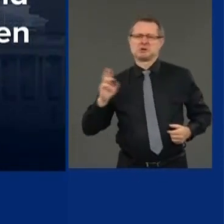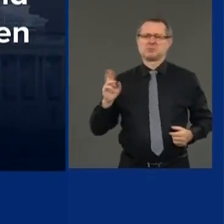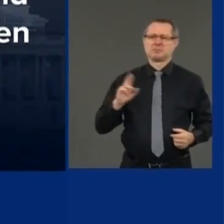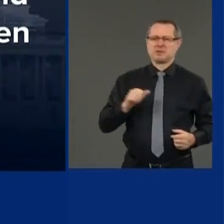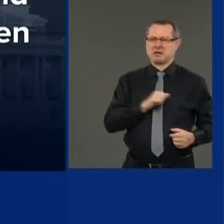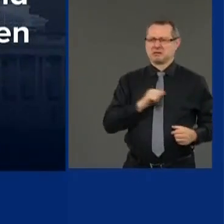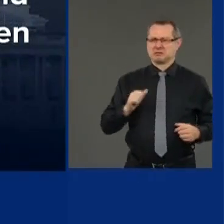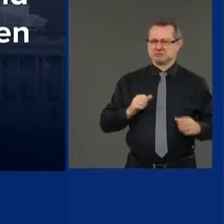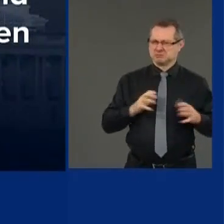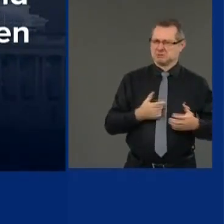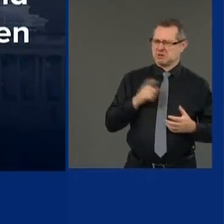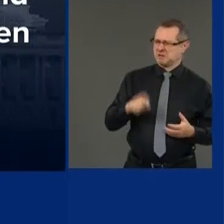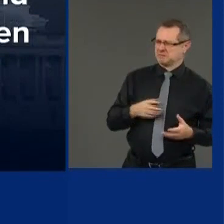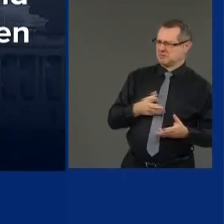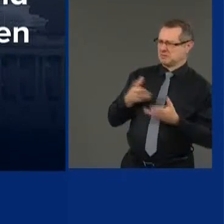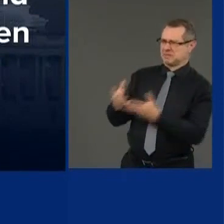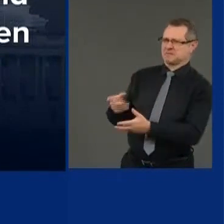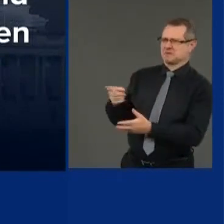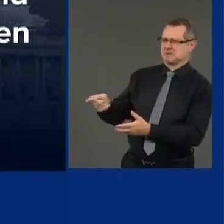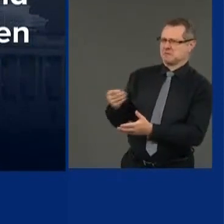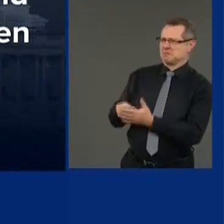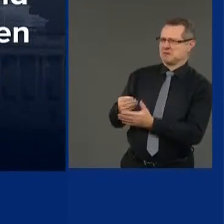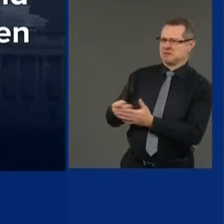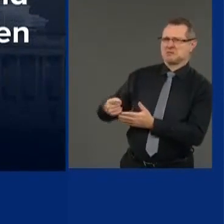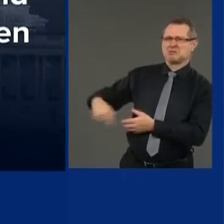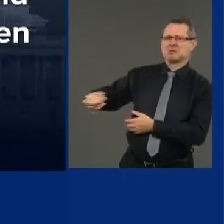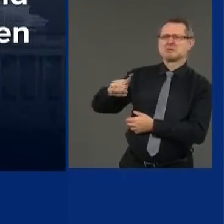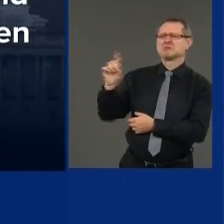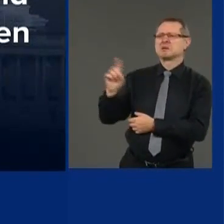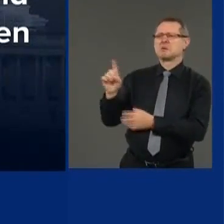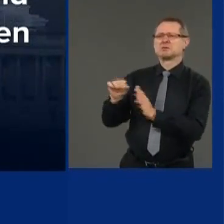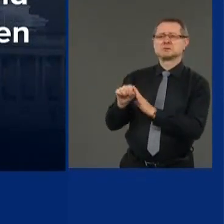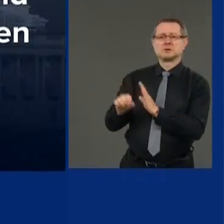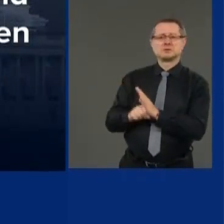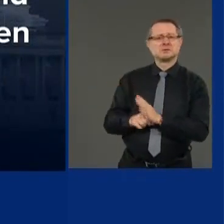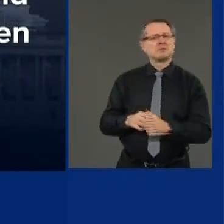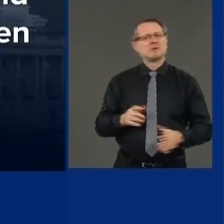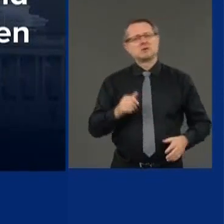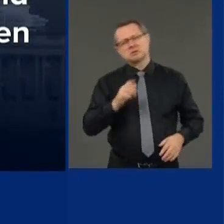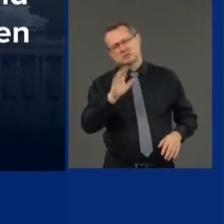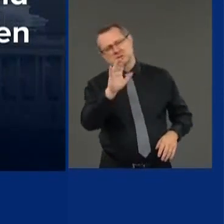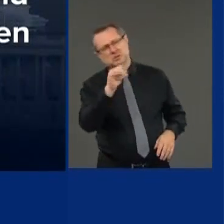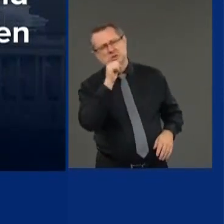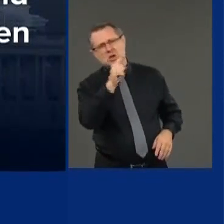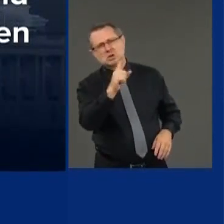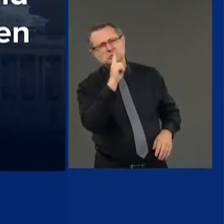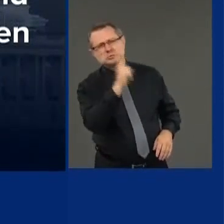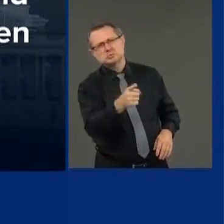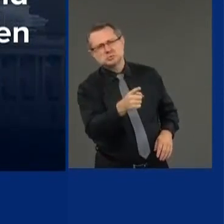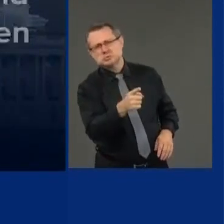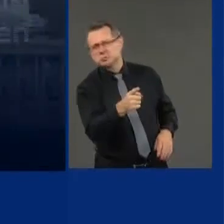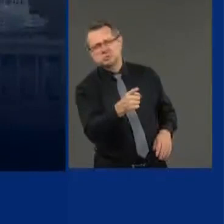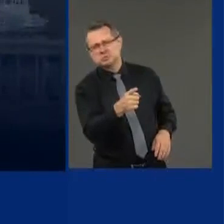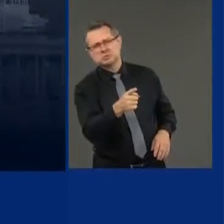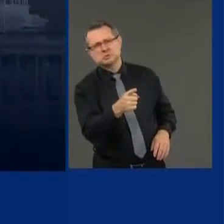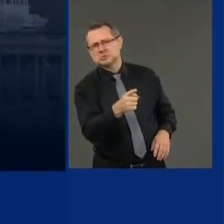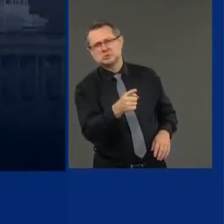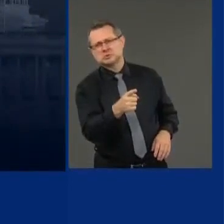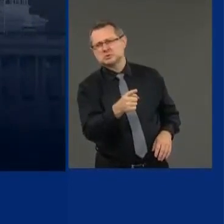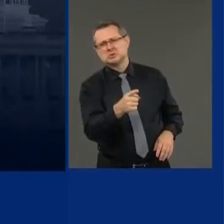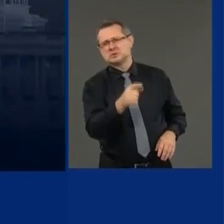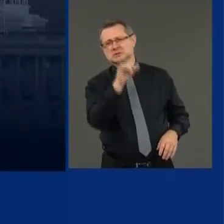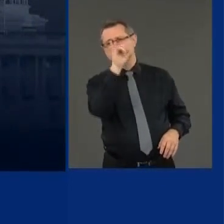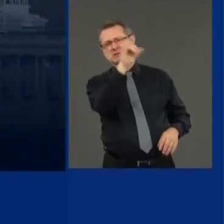to Democratic states? It's not even true. It is the epitome of hypocrisy.